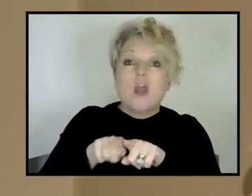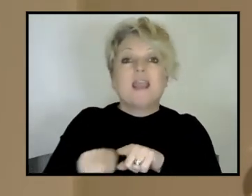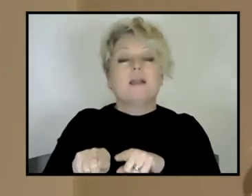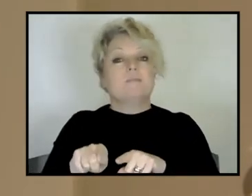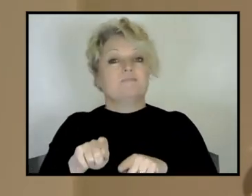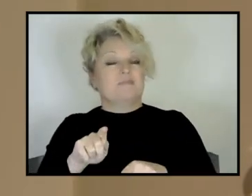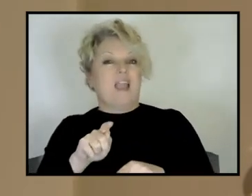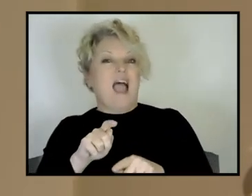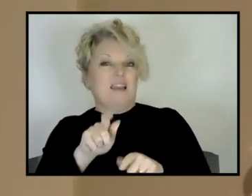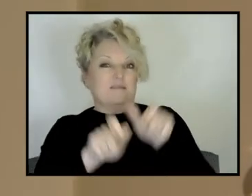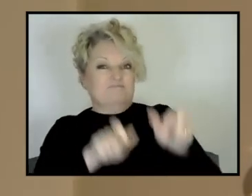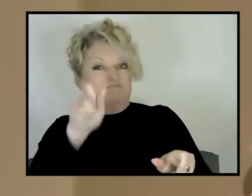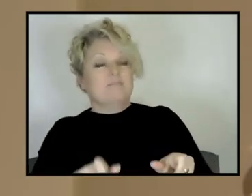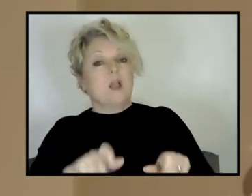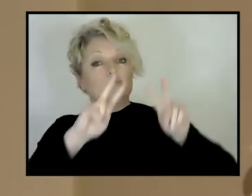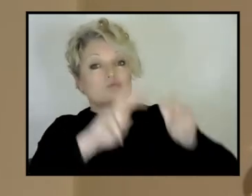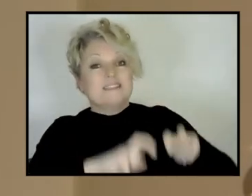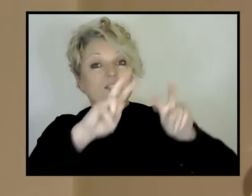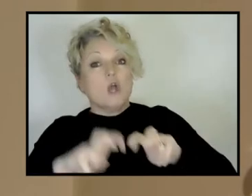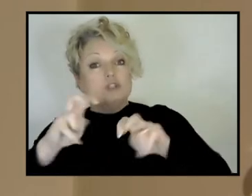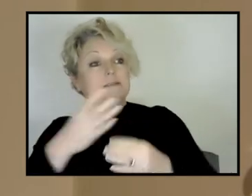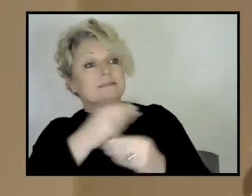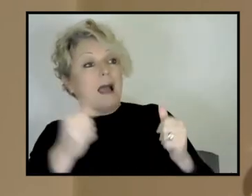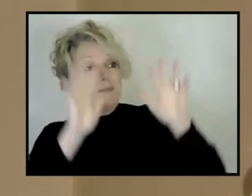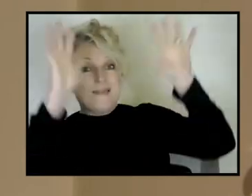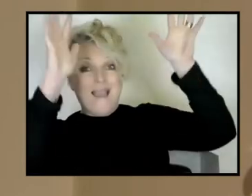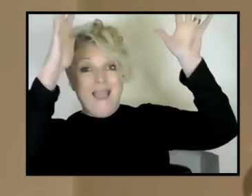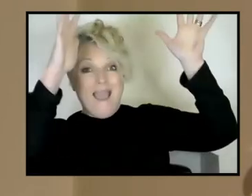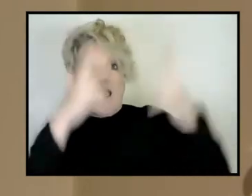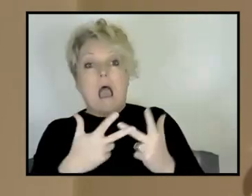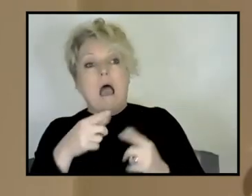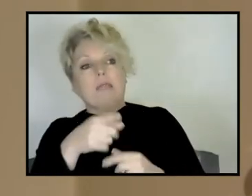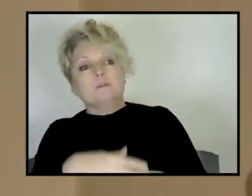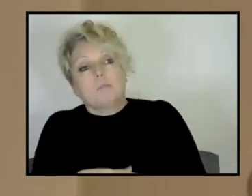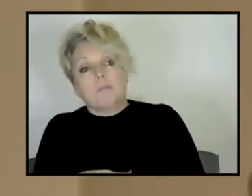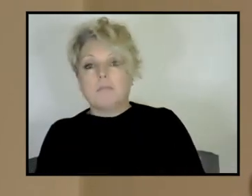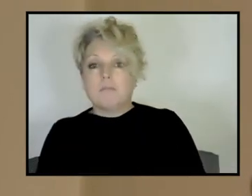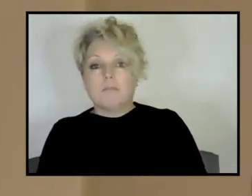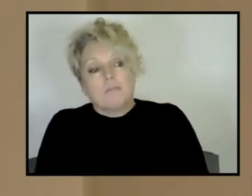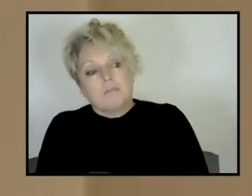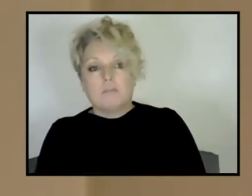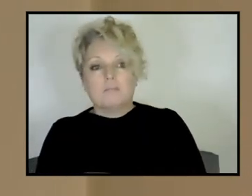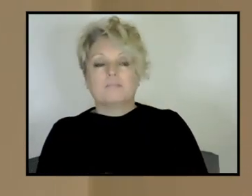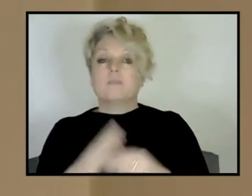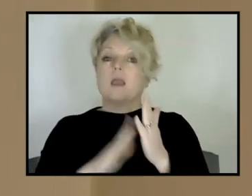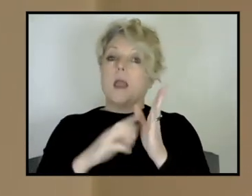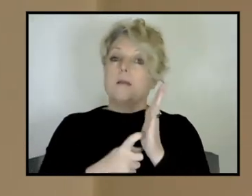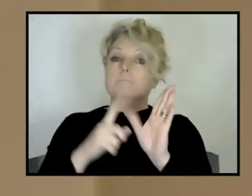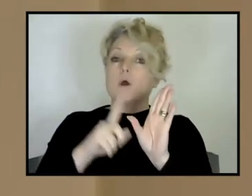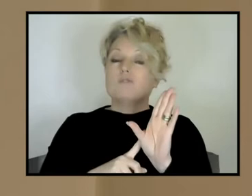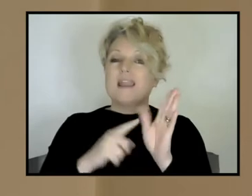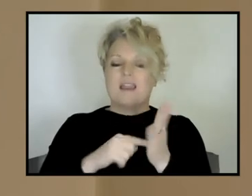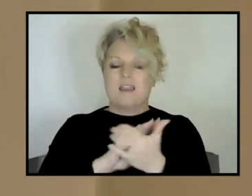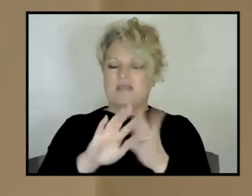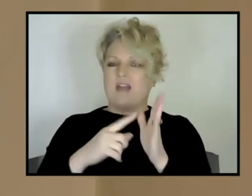rightly celebrated for their role and other people have had a bit of a lesser, a lesser role. So Marie Tharp was a woman who was a cartographer